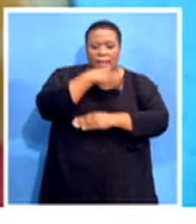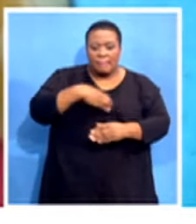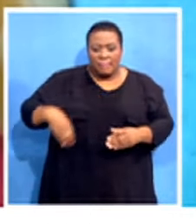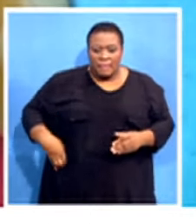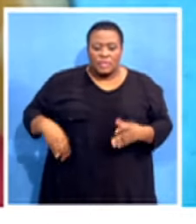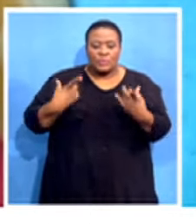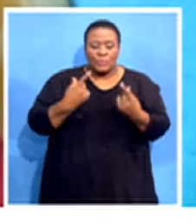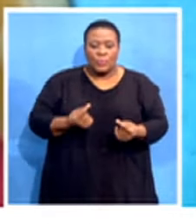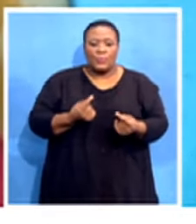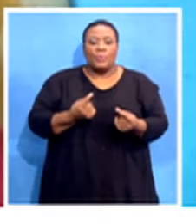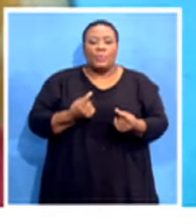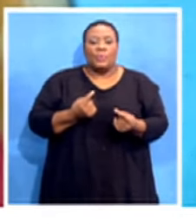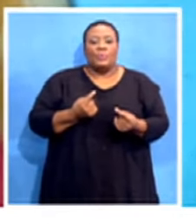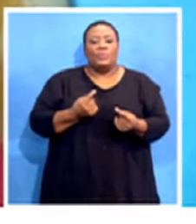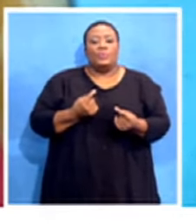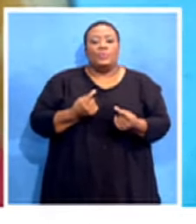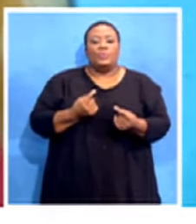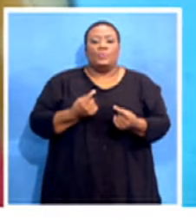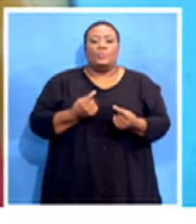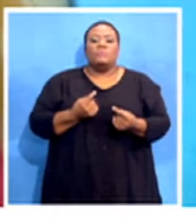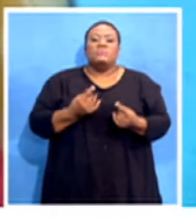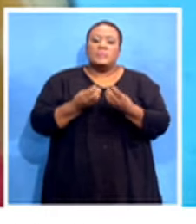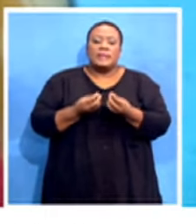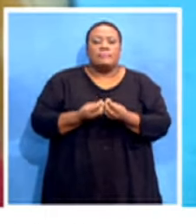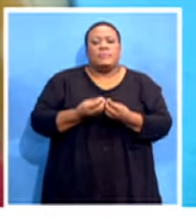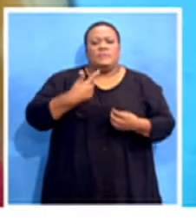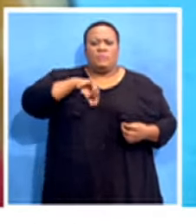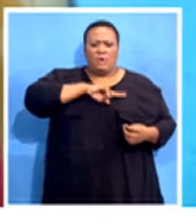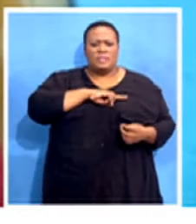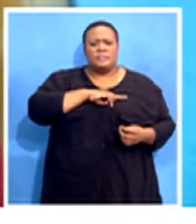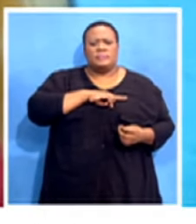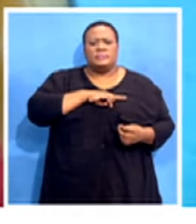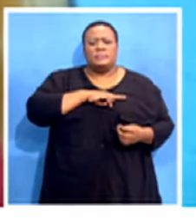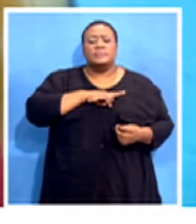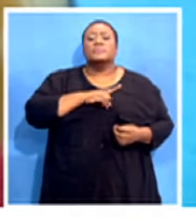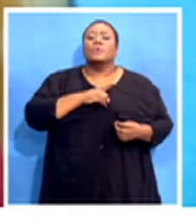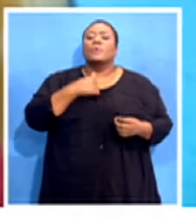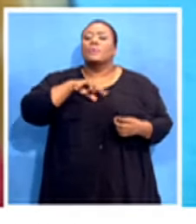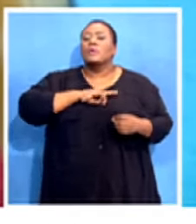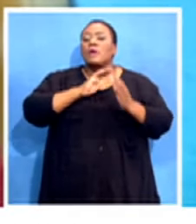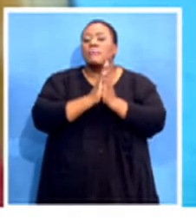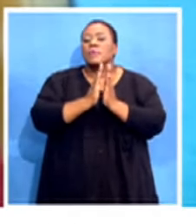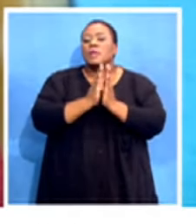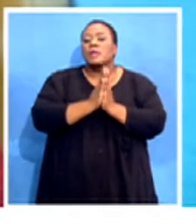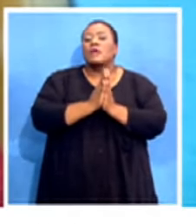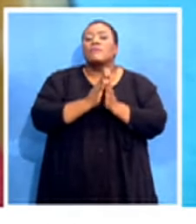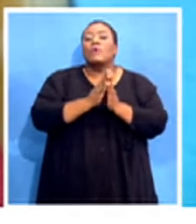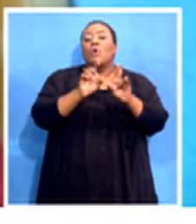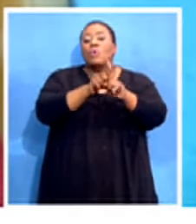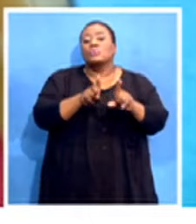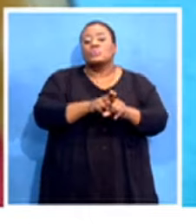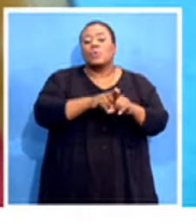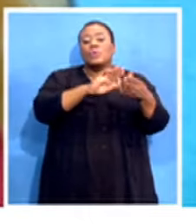in appreciating and giving us what is due at the current moment. We think that is reasonable and we are appealing for the society in general,